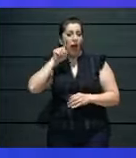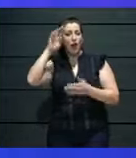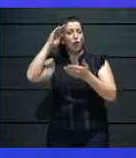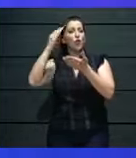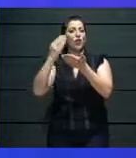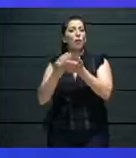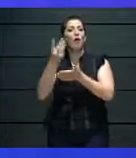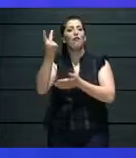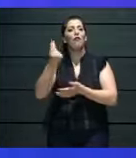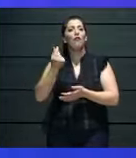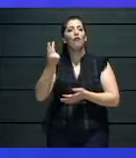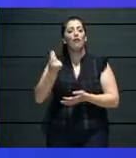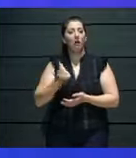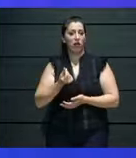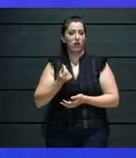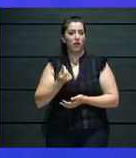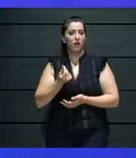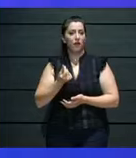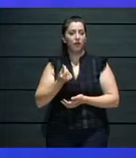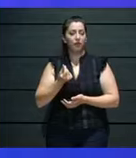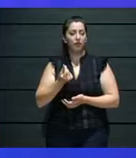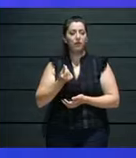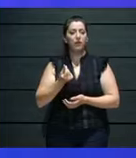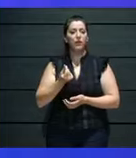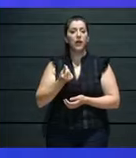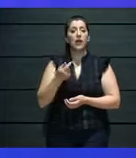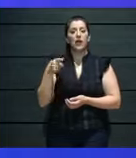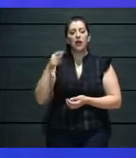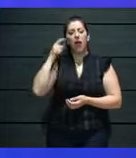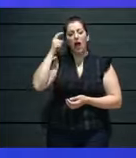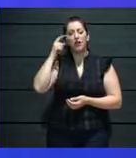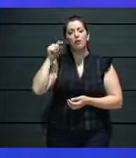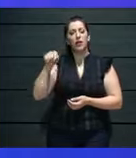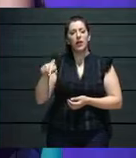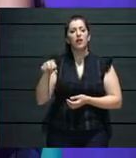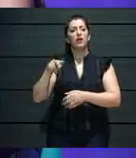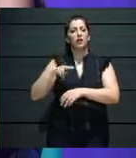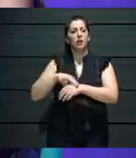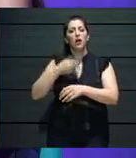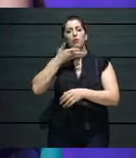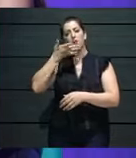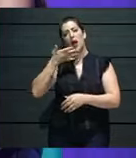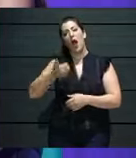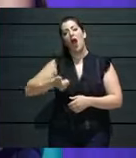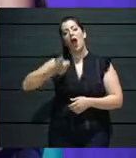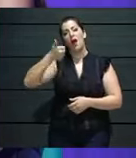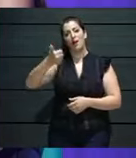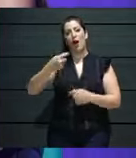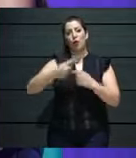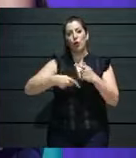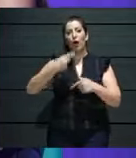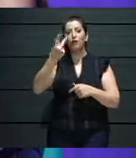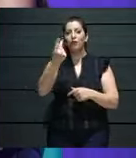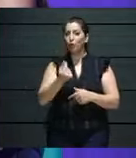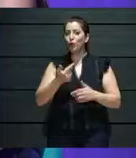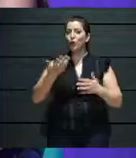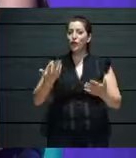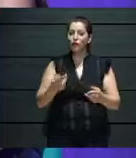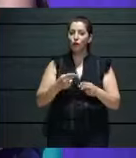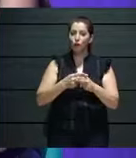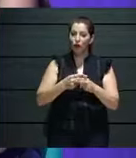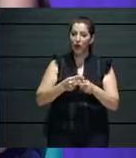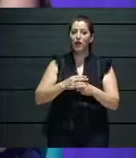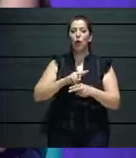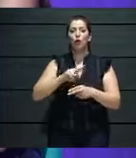Marian's narrative is extremely important in this regard. That's good. Thank you, Albert. Thank you, being here with